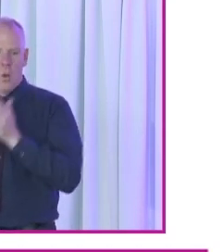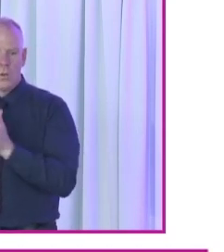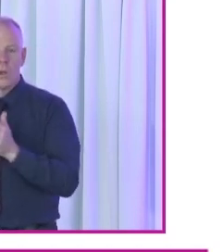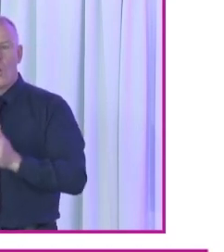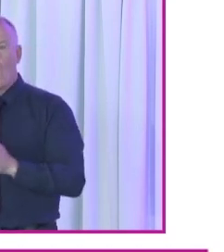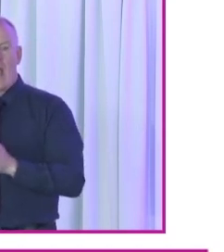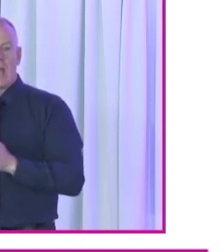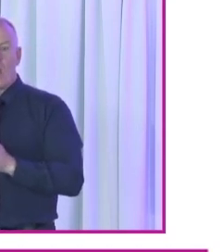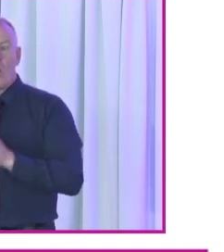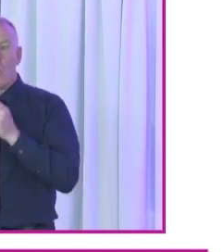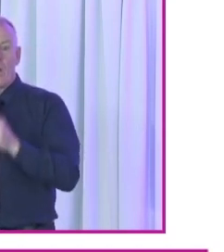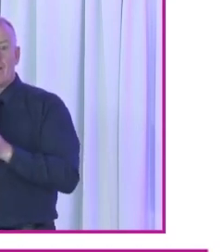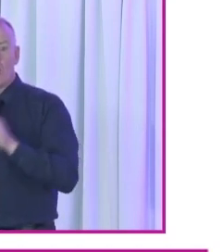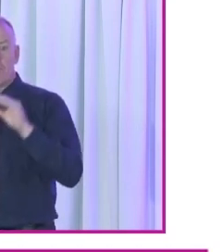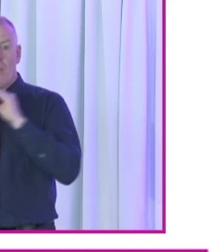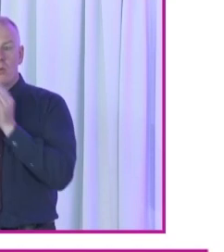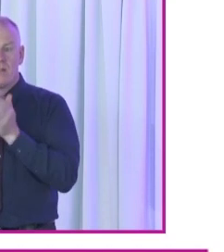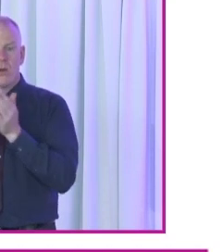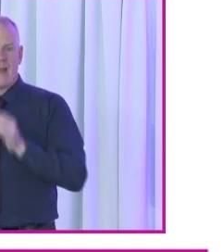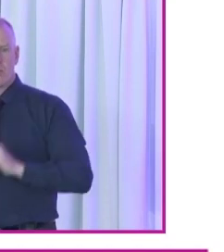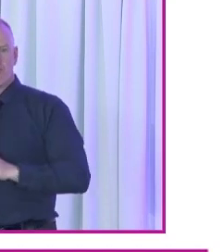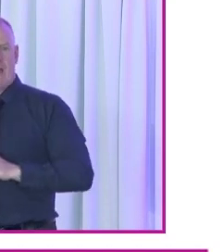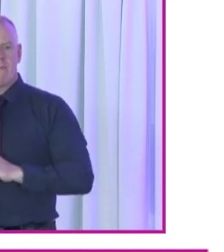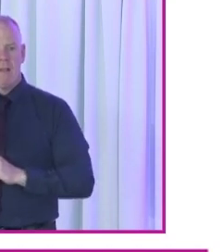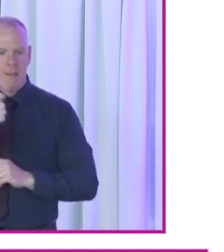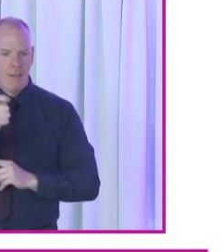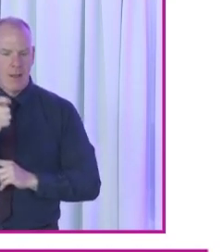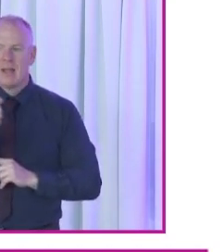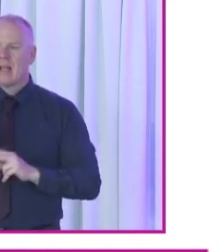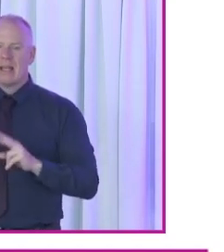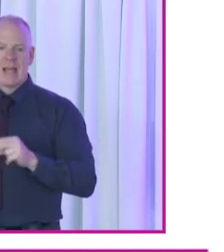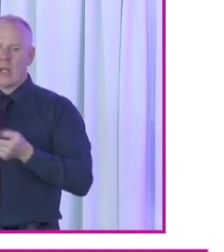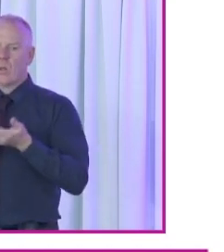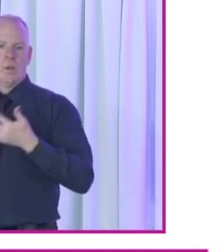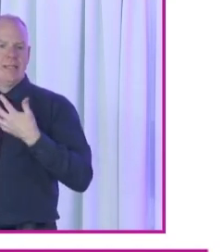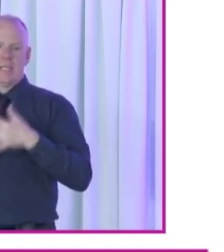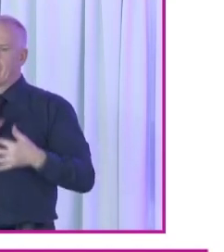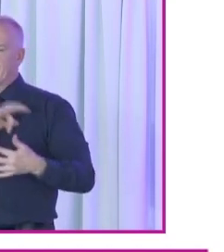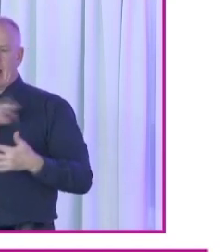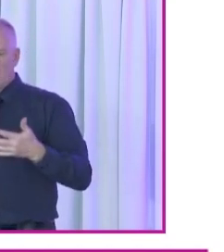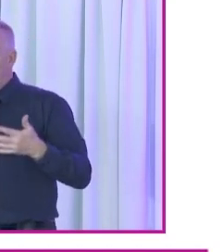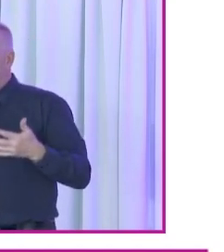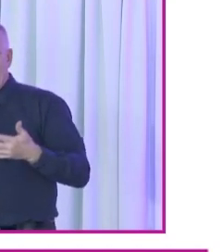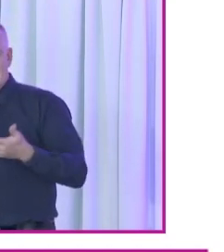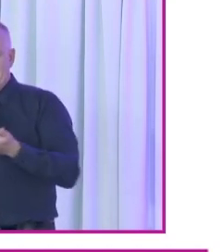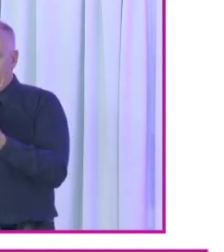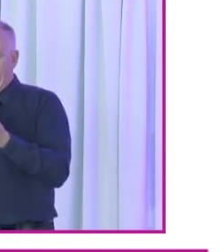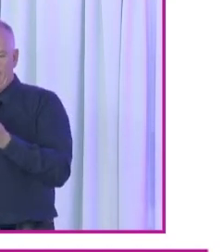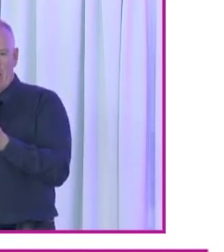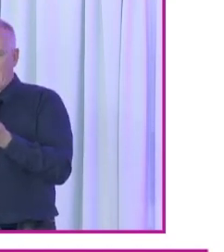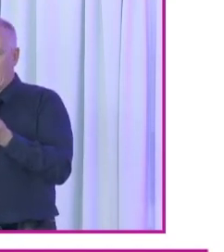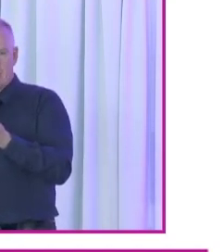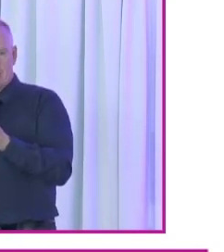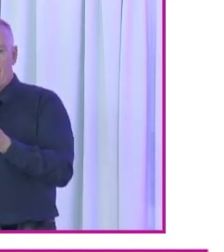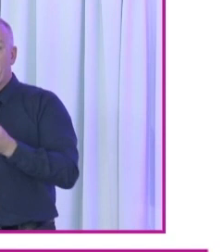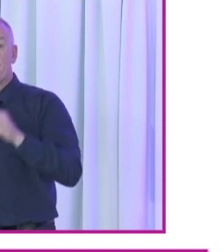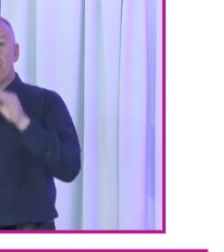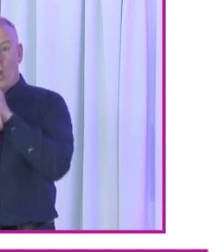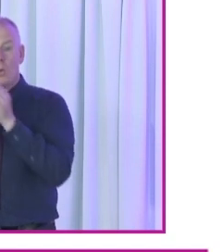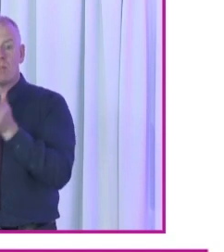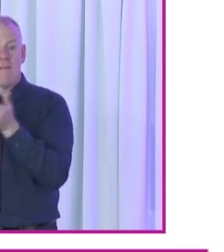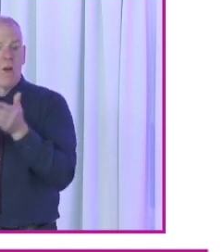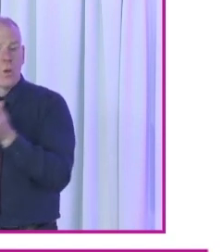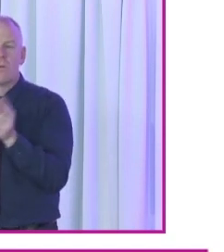have to travel to a polling station, and I can use, and I can't use technology to read the ballot paper. However, a postal vote